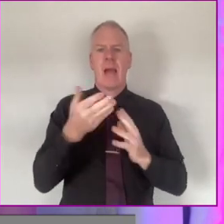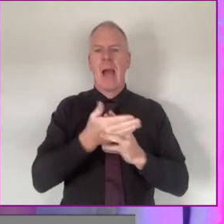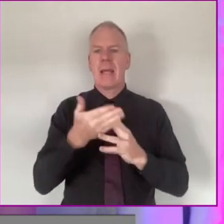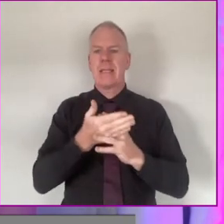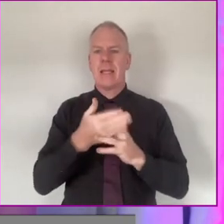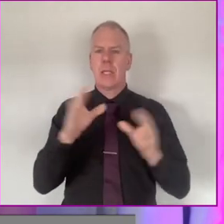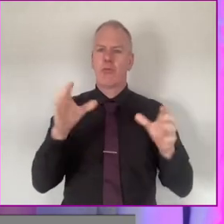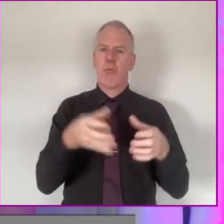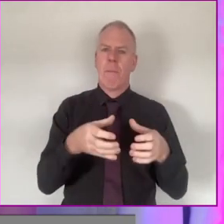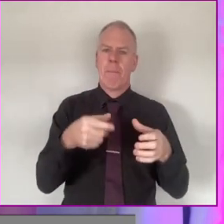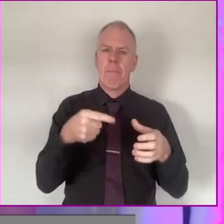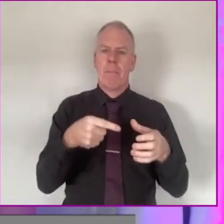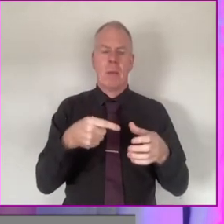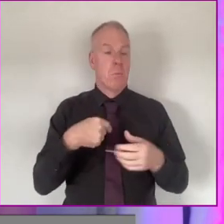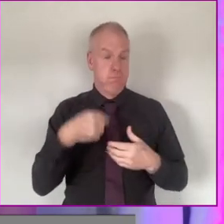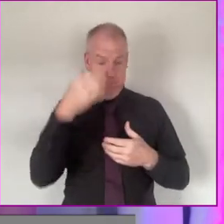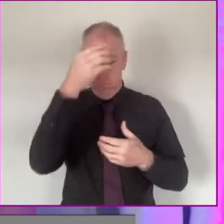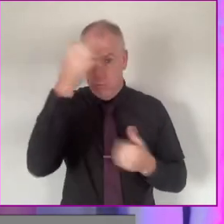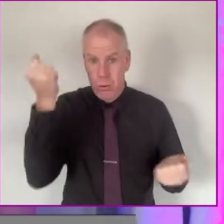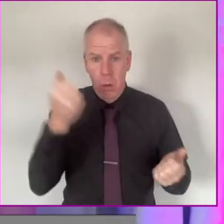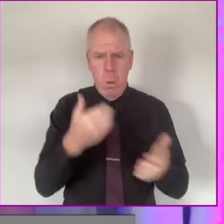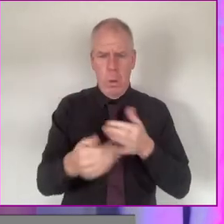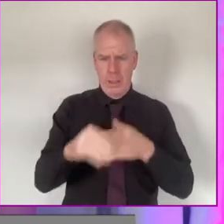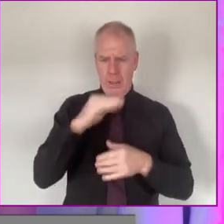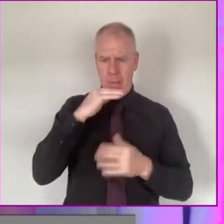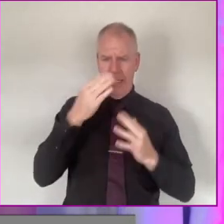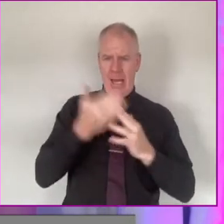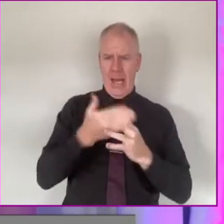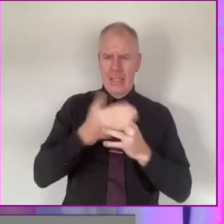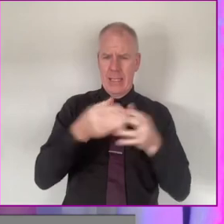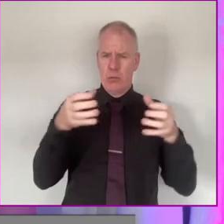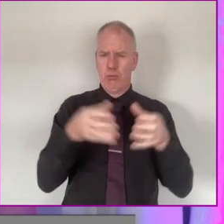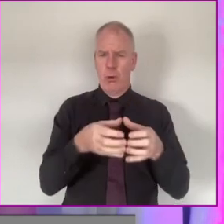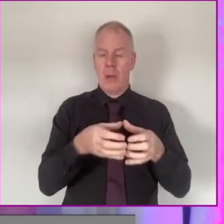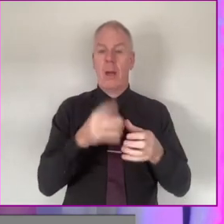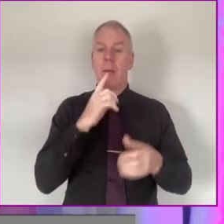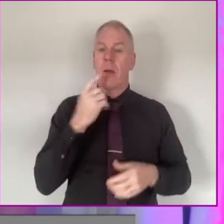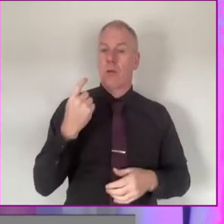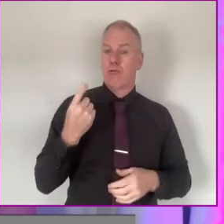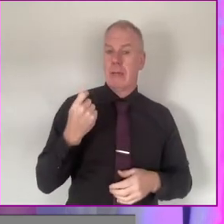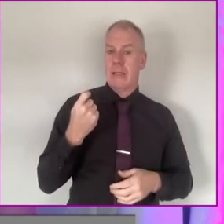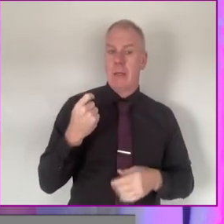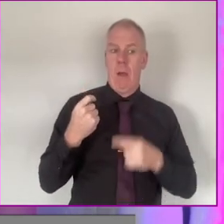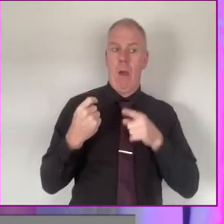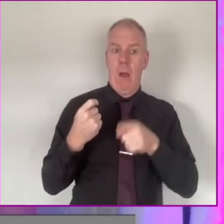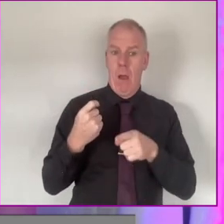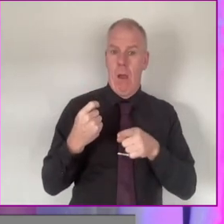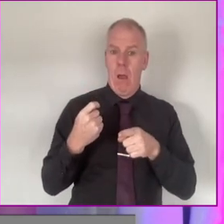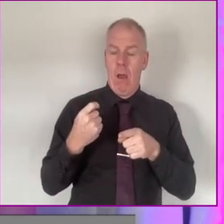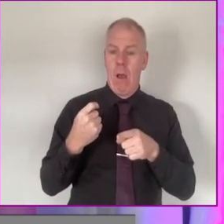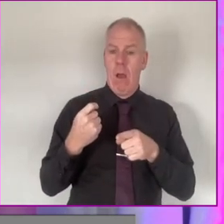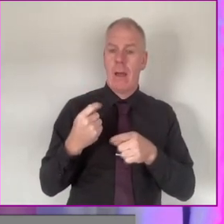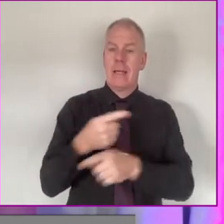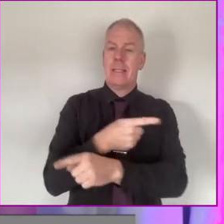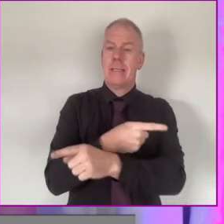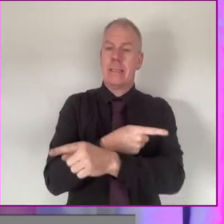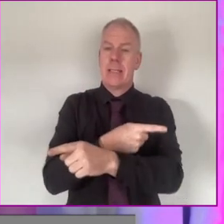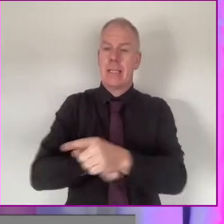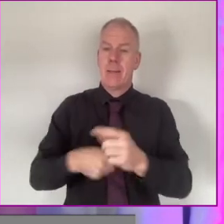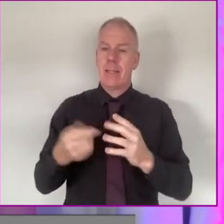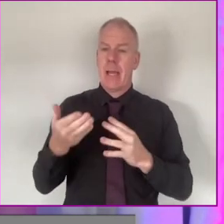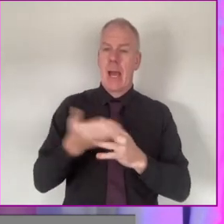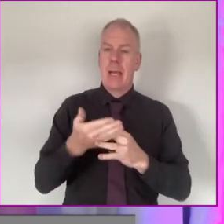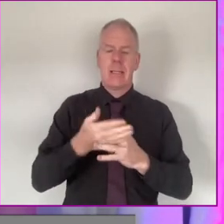access group, and I knew nothing what an access group was, but recently there had been a